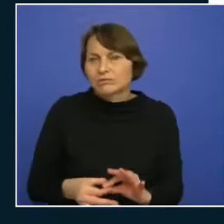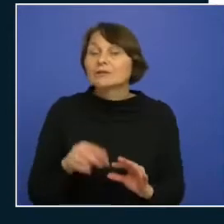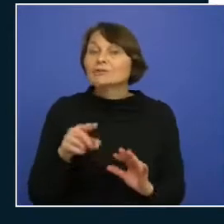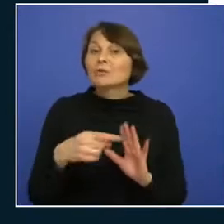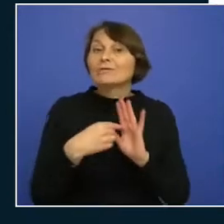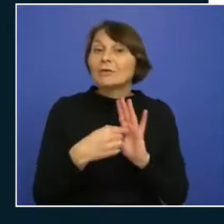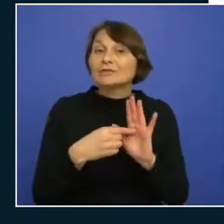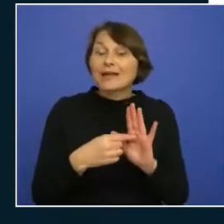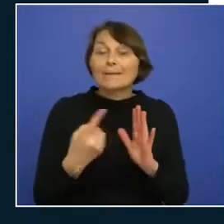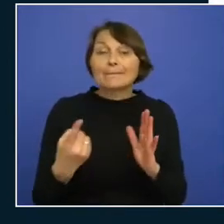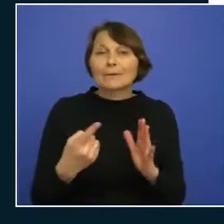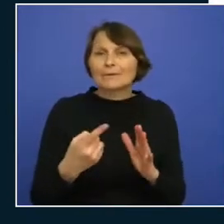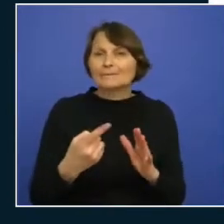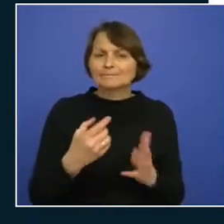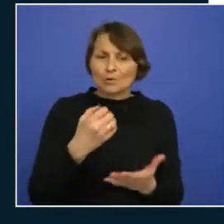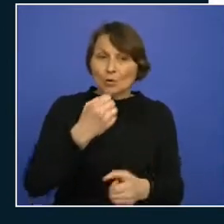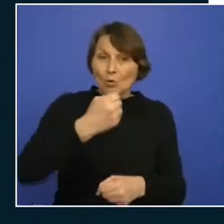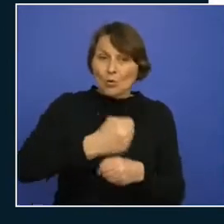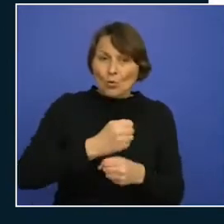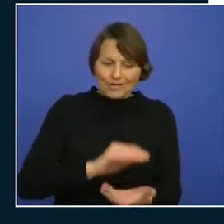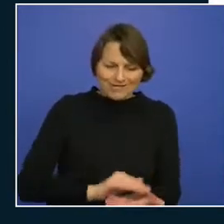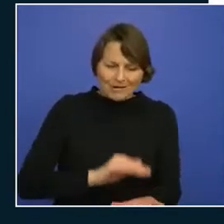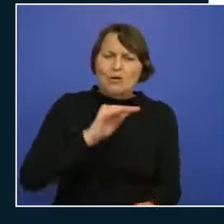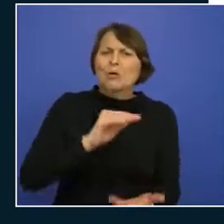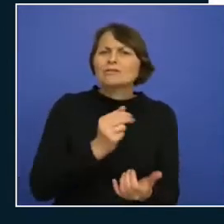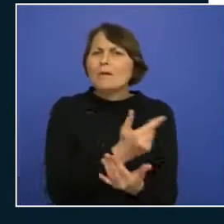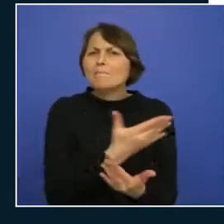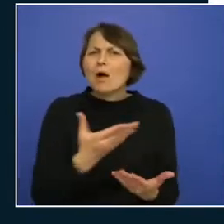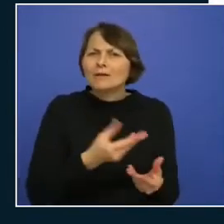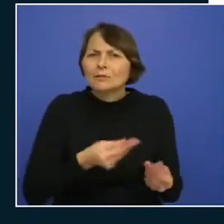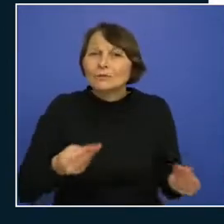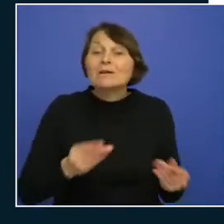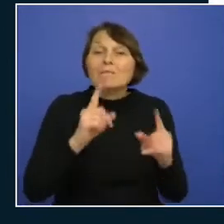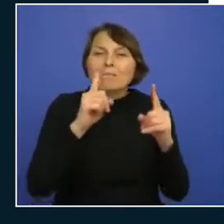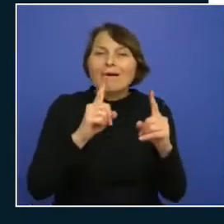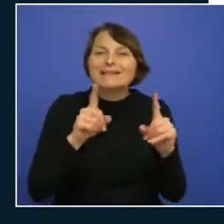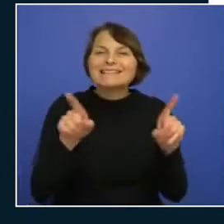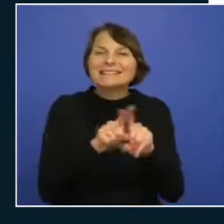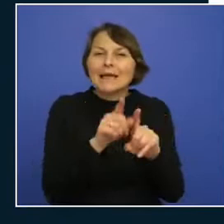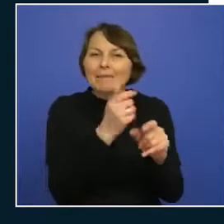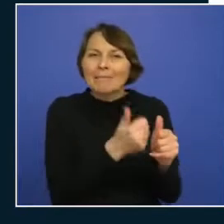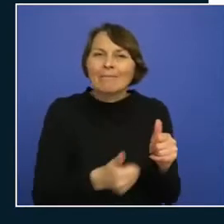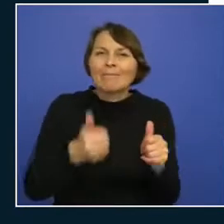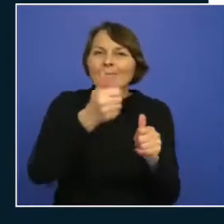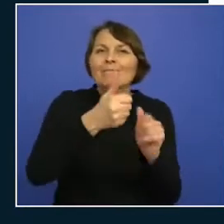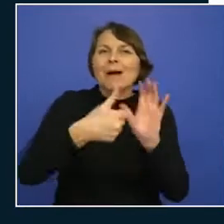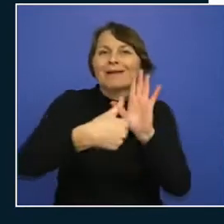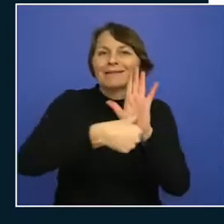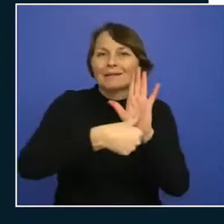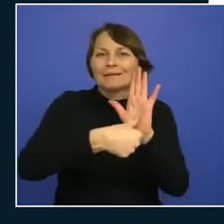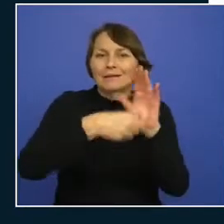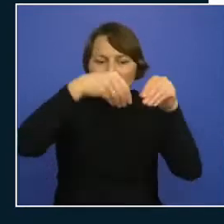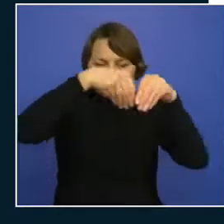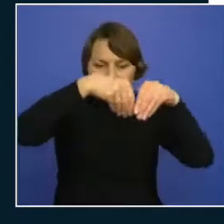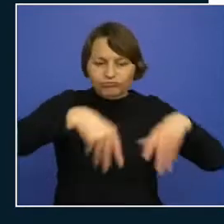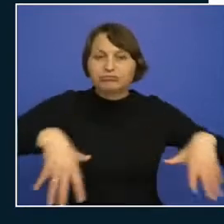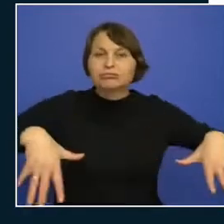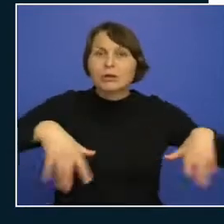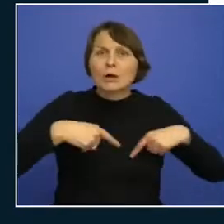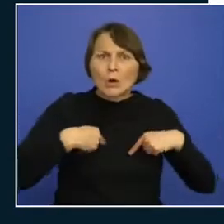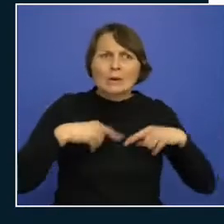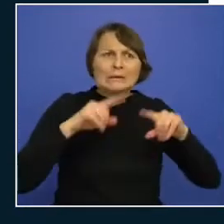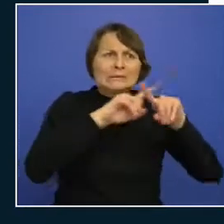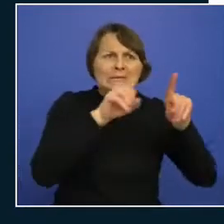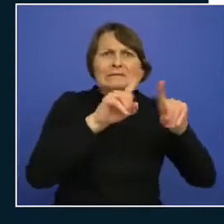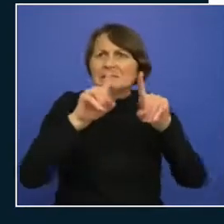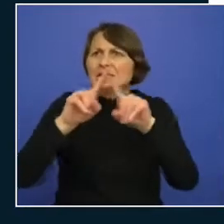workloads that that run on multiple resources but share the same identity so then you don't have to set up all these different identities for all your